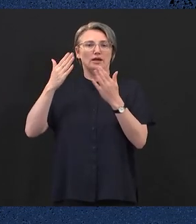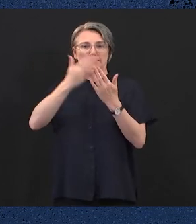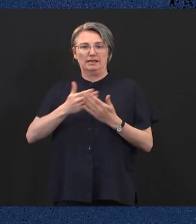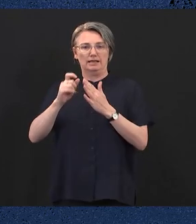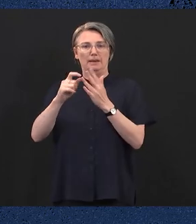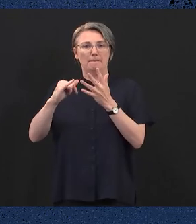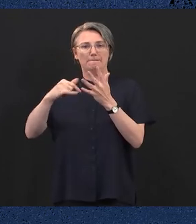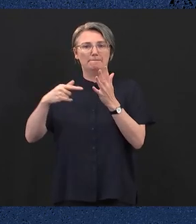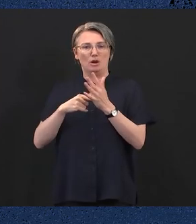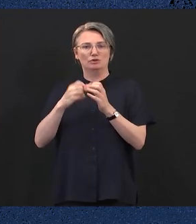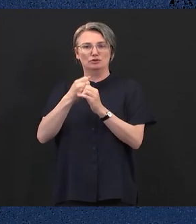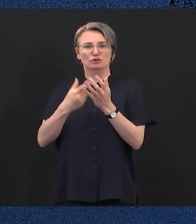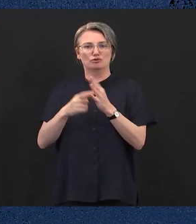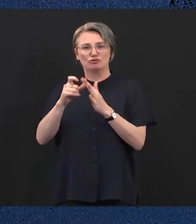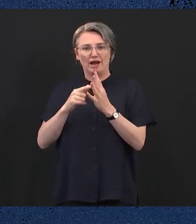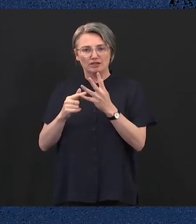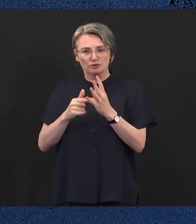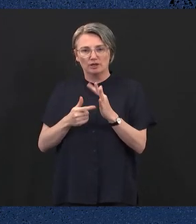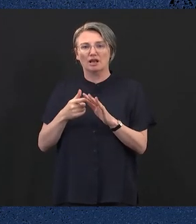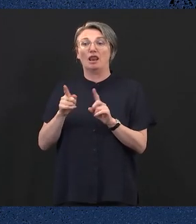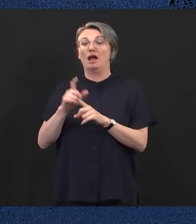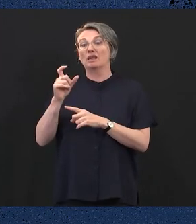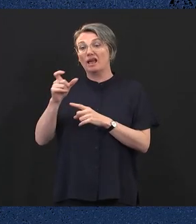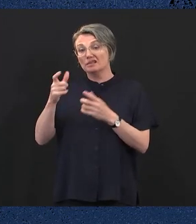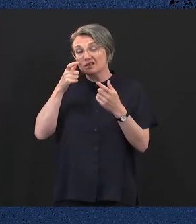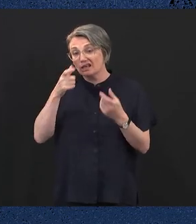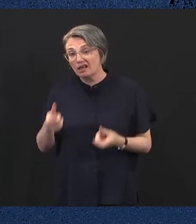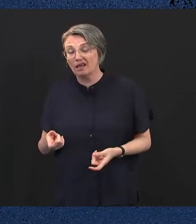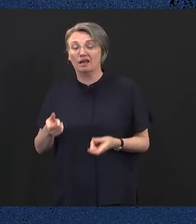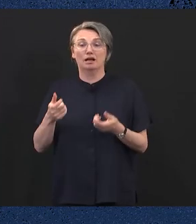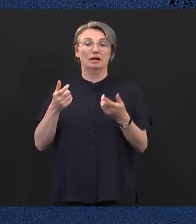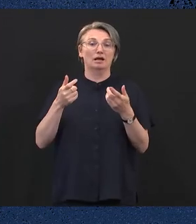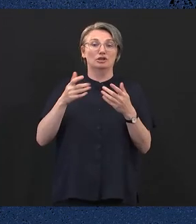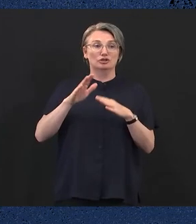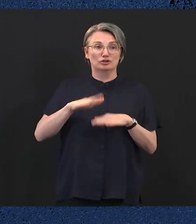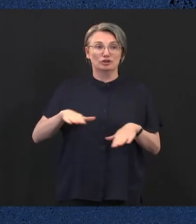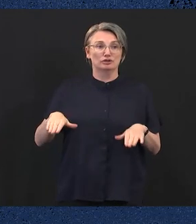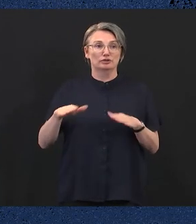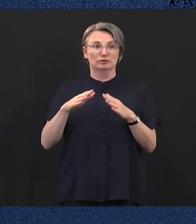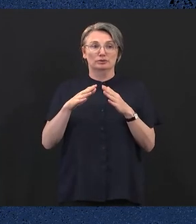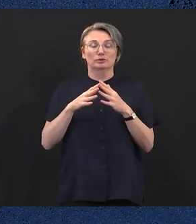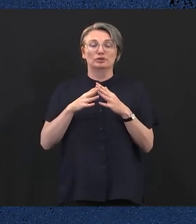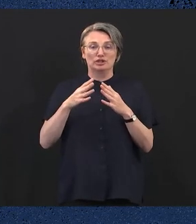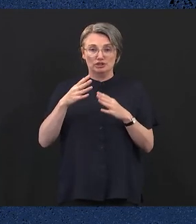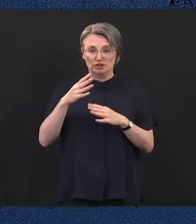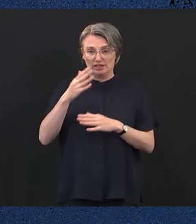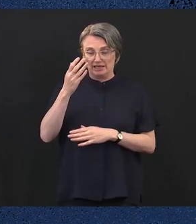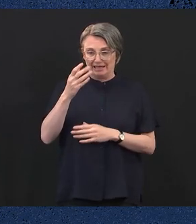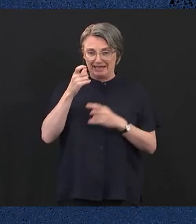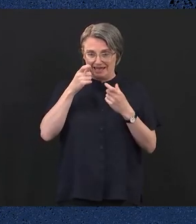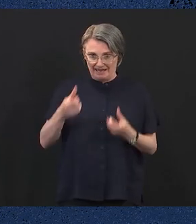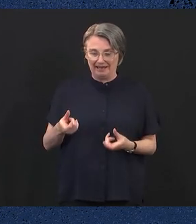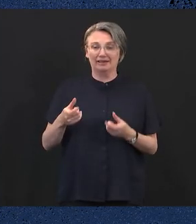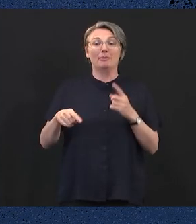care, cancer care, paediatrics and nurse practitioner specialties. The government will provide